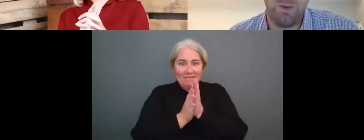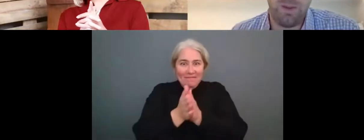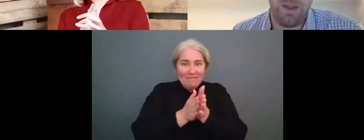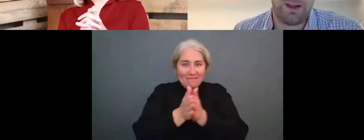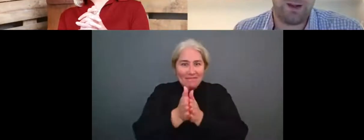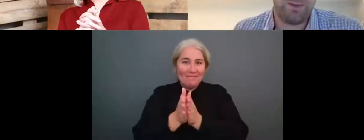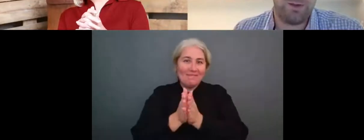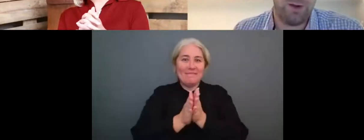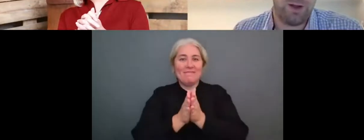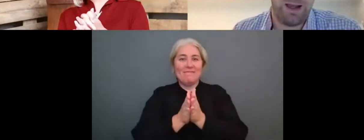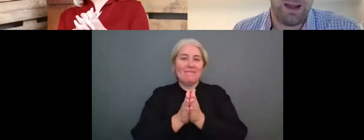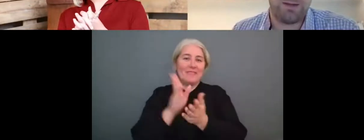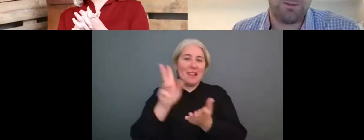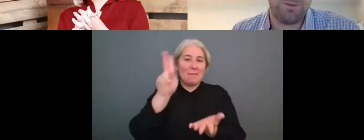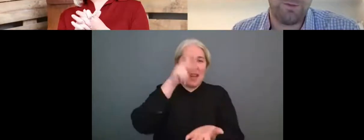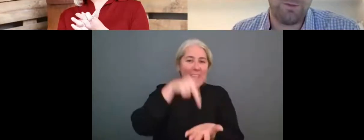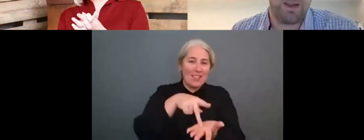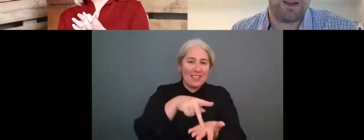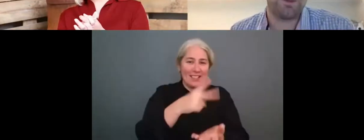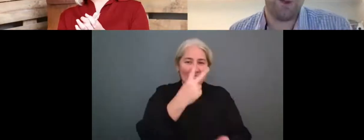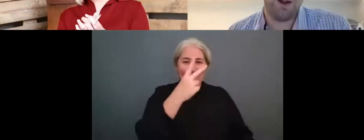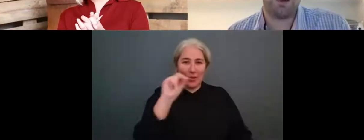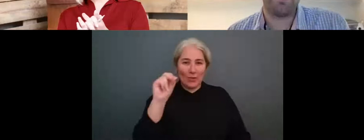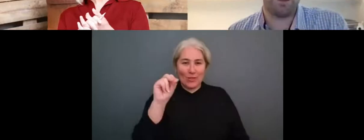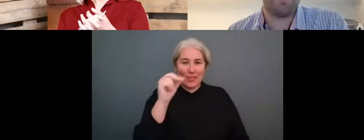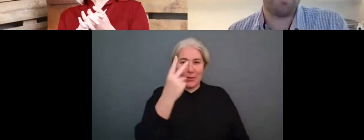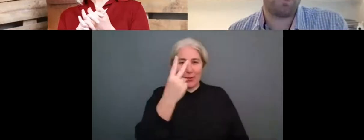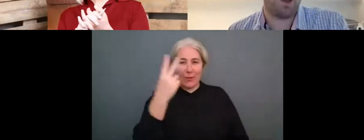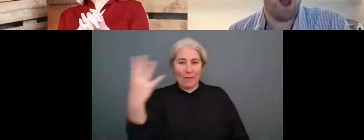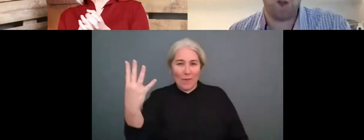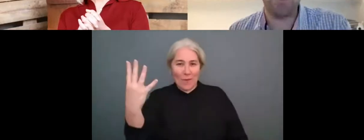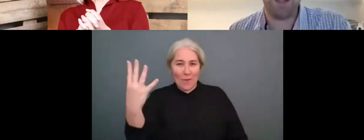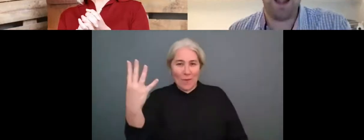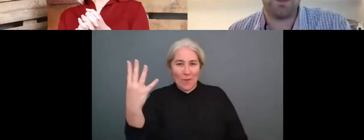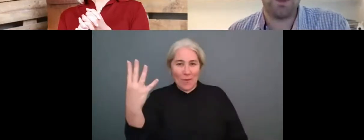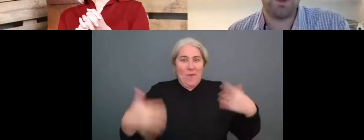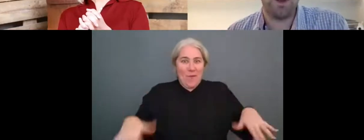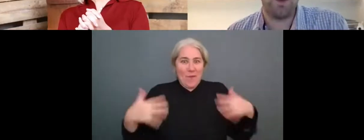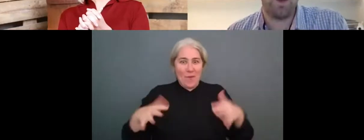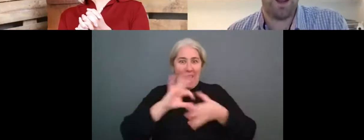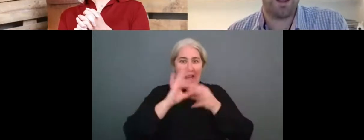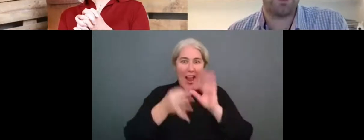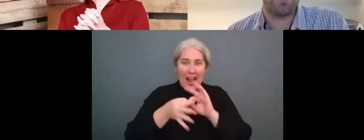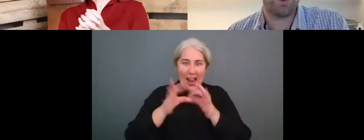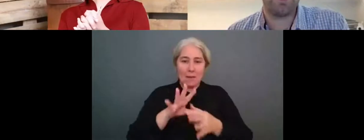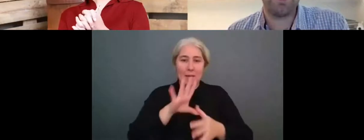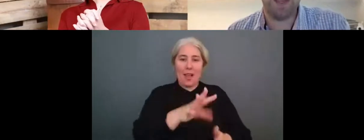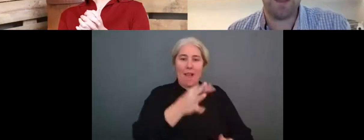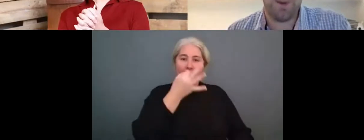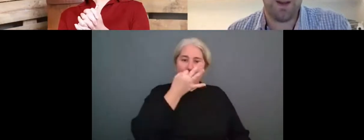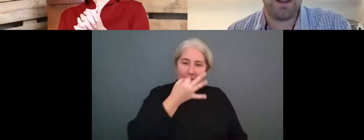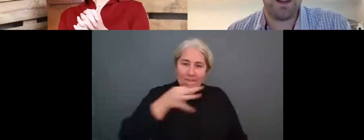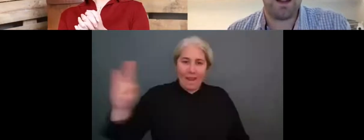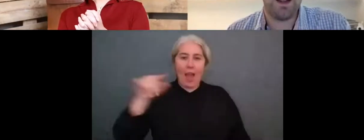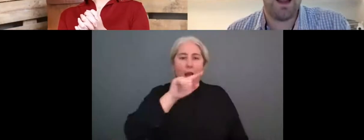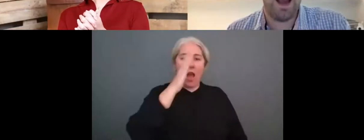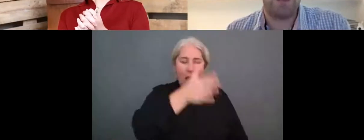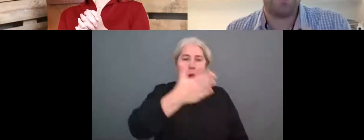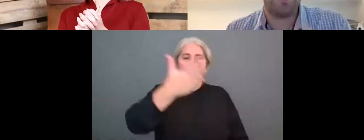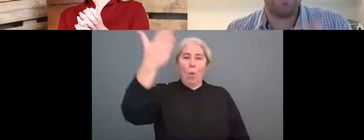what, what they're going to be doing and from experiencing home games where you've got sustainability